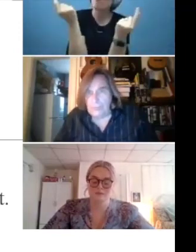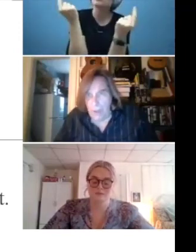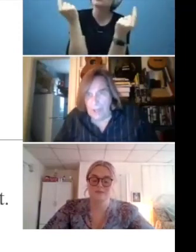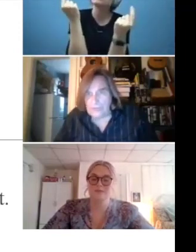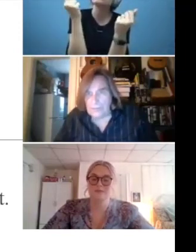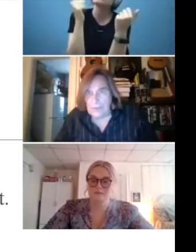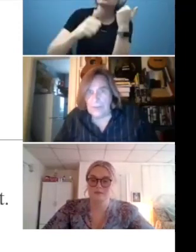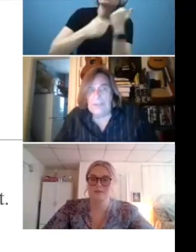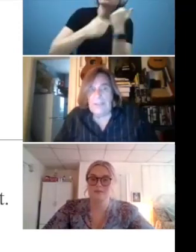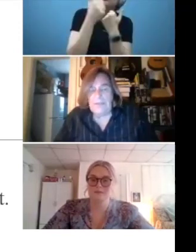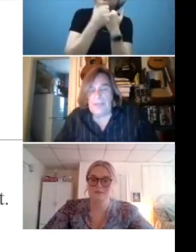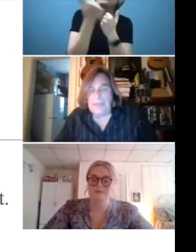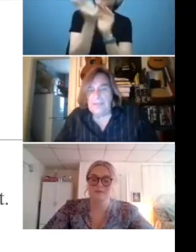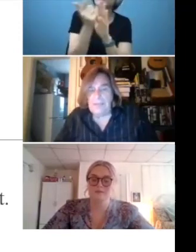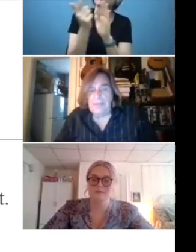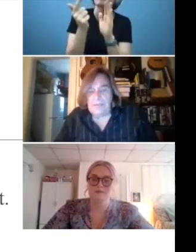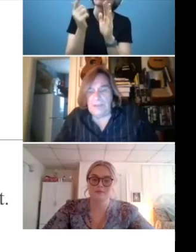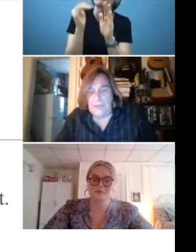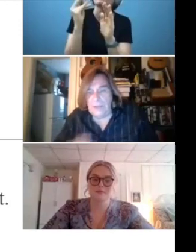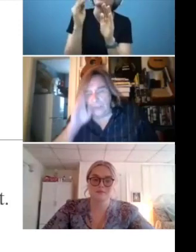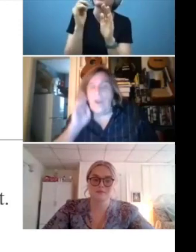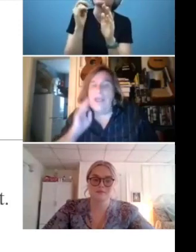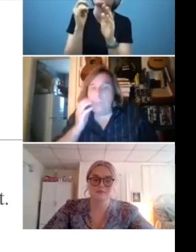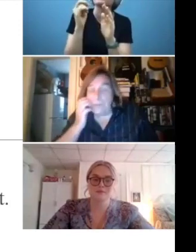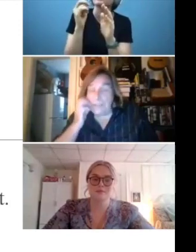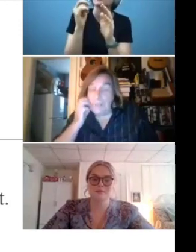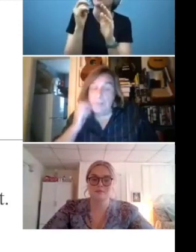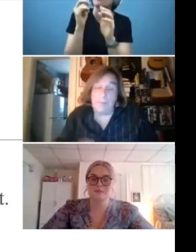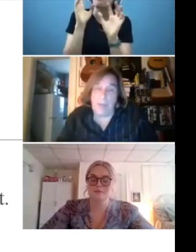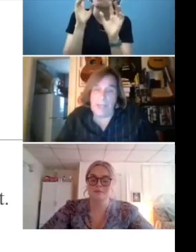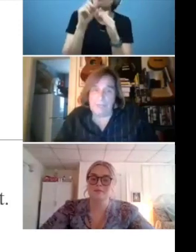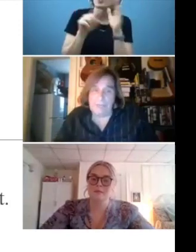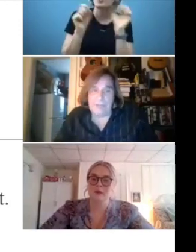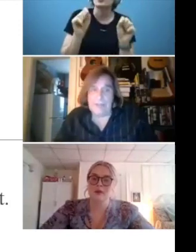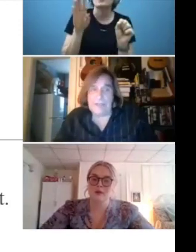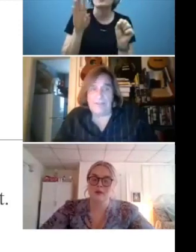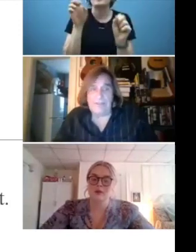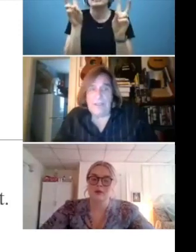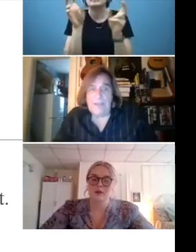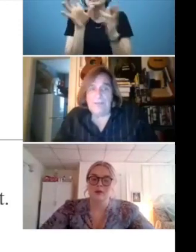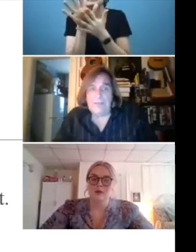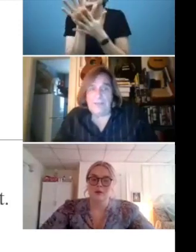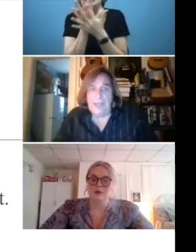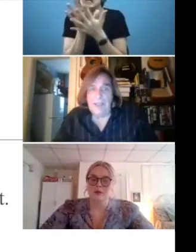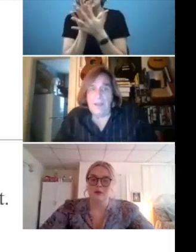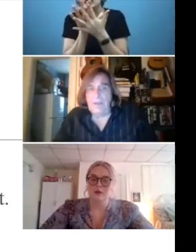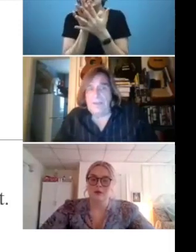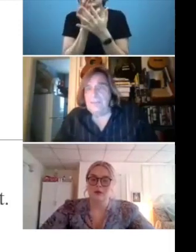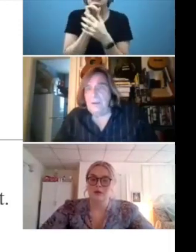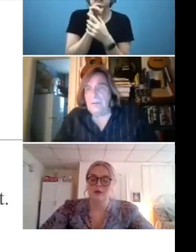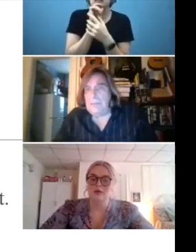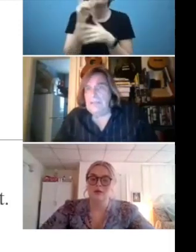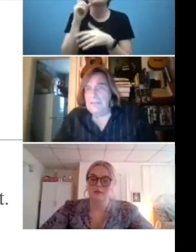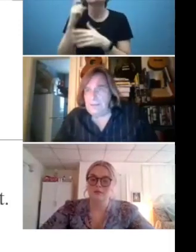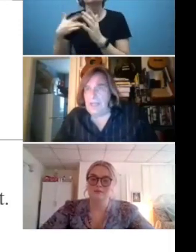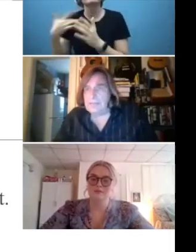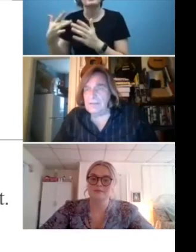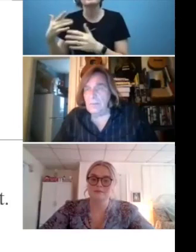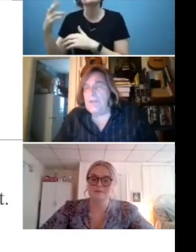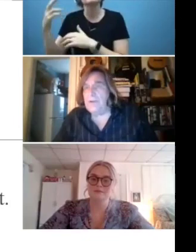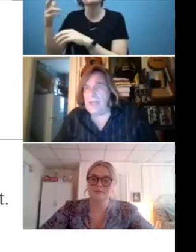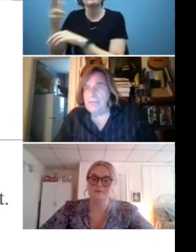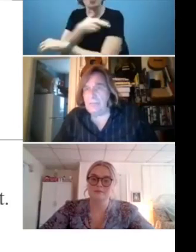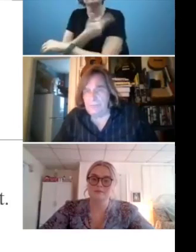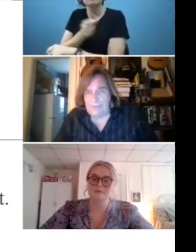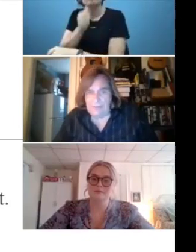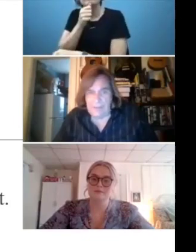terms possible, because I think there is a real trend, particularly among the private facilities to say, well, these don't meet the test